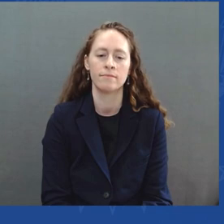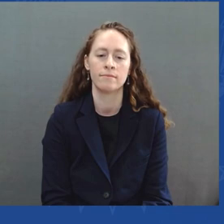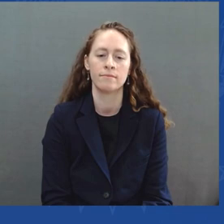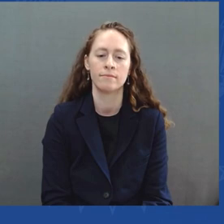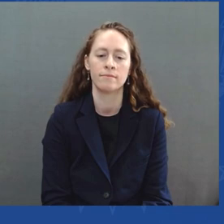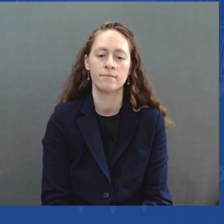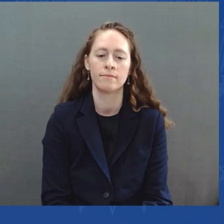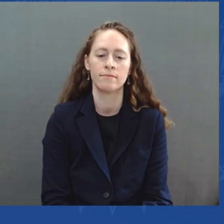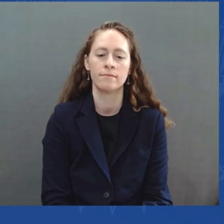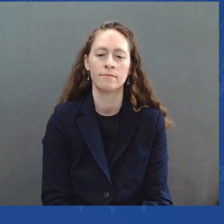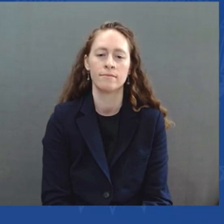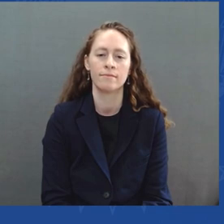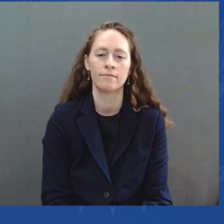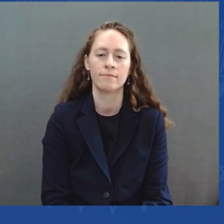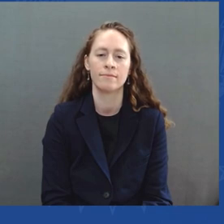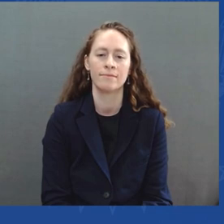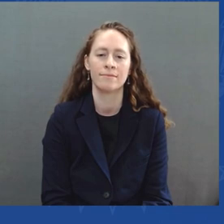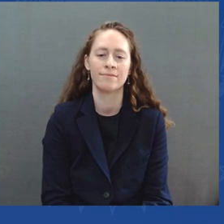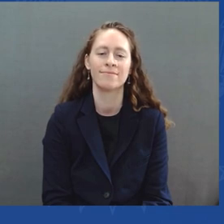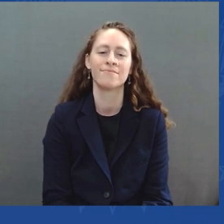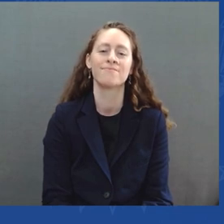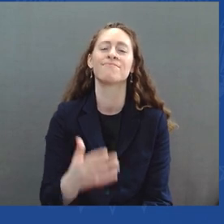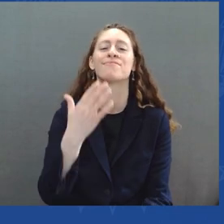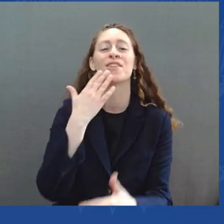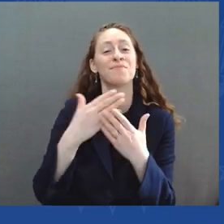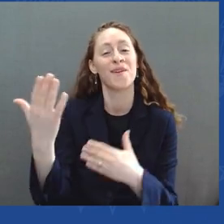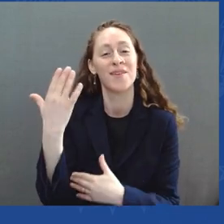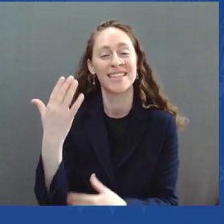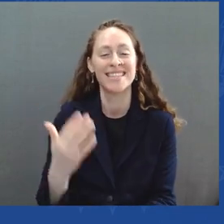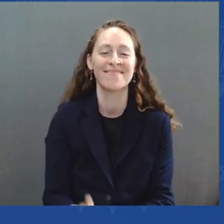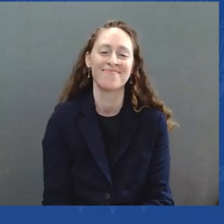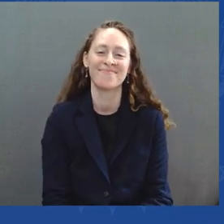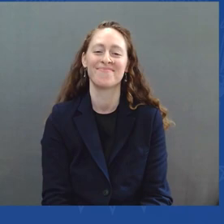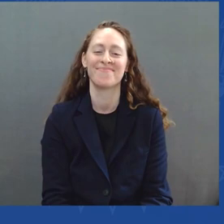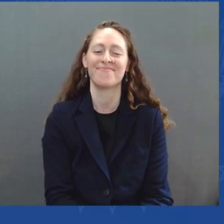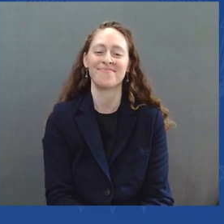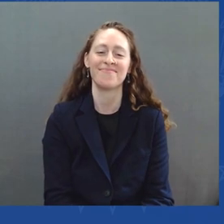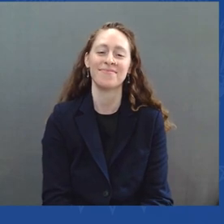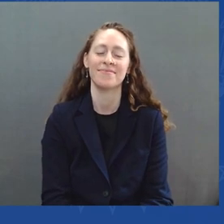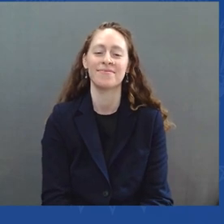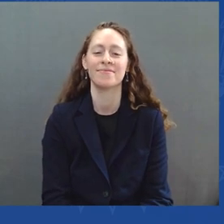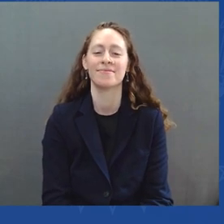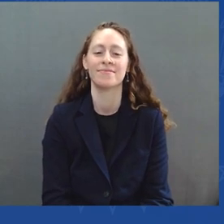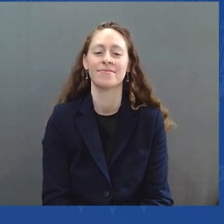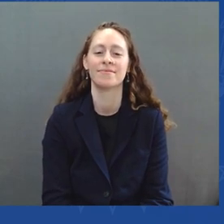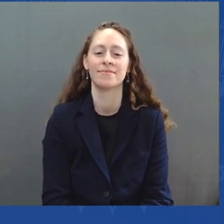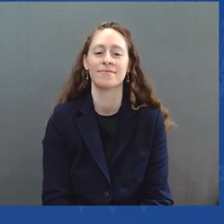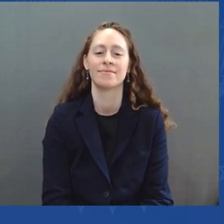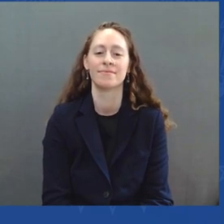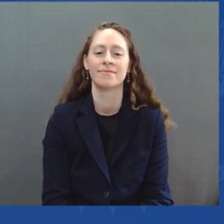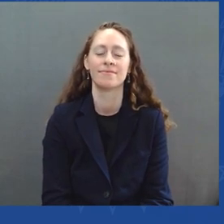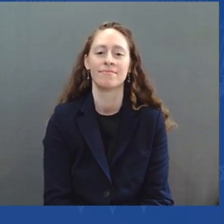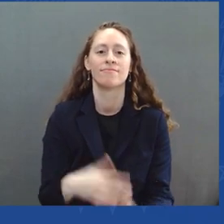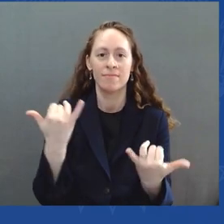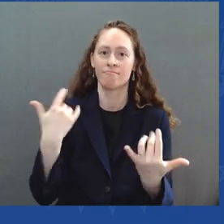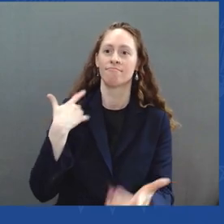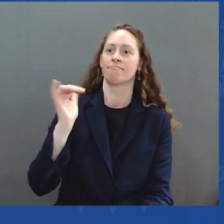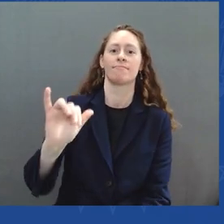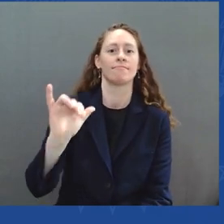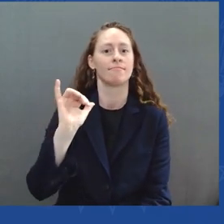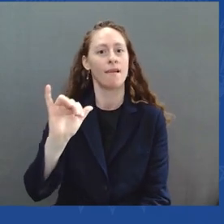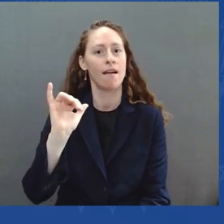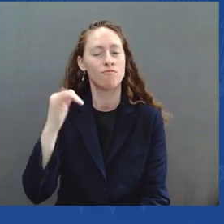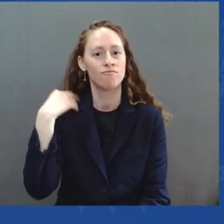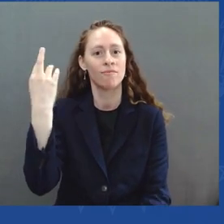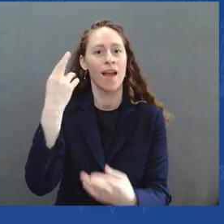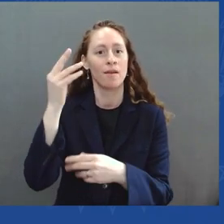Good morning. Today, we learned that in March, our economy created 431,000 jobs. Nice sound